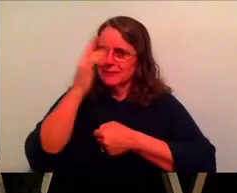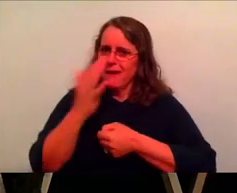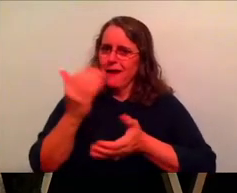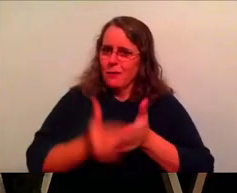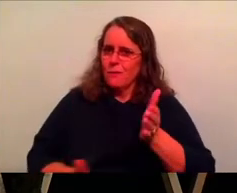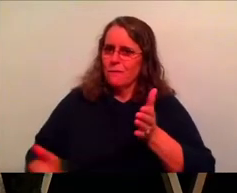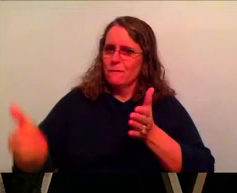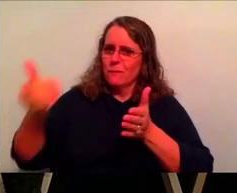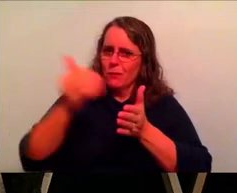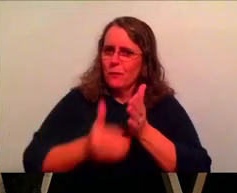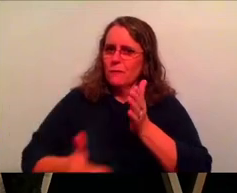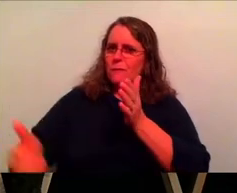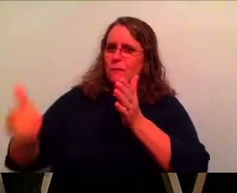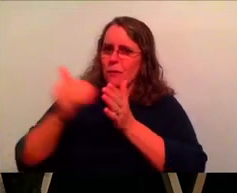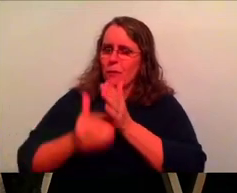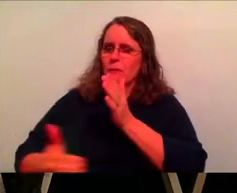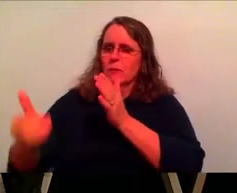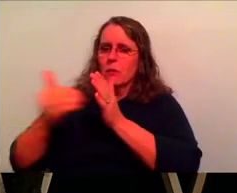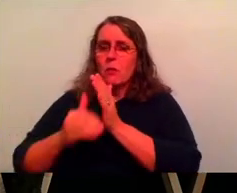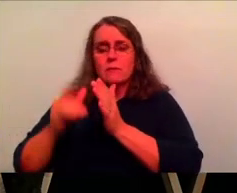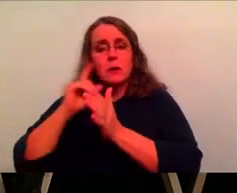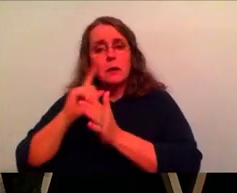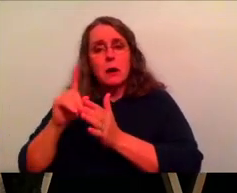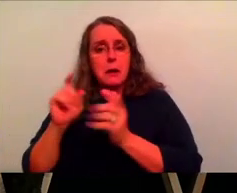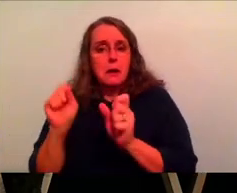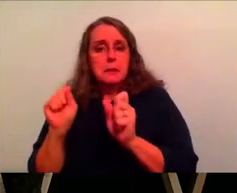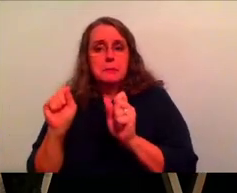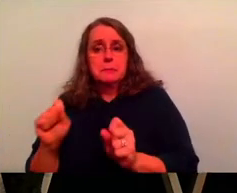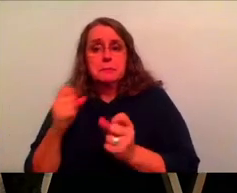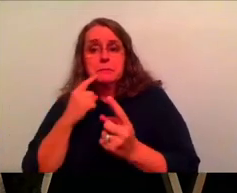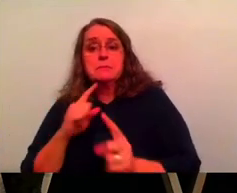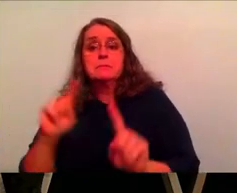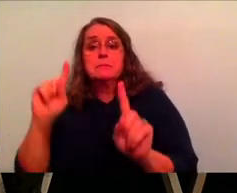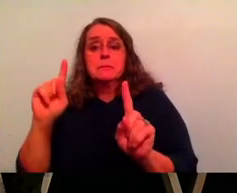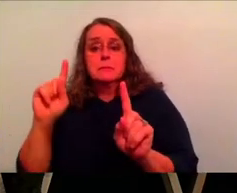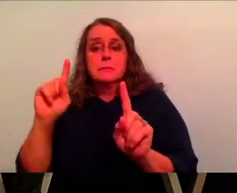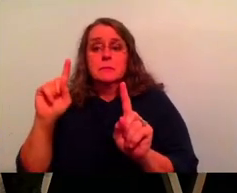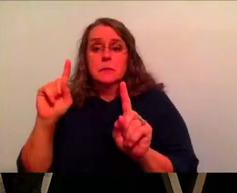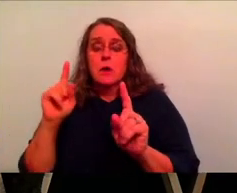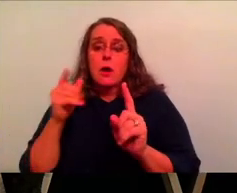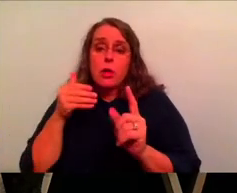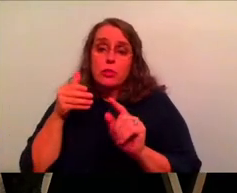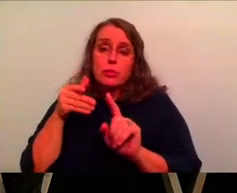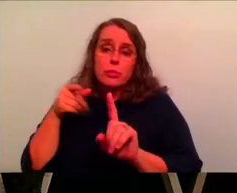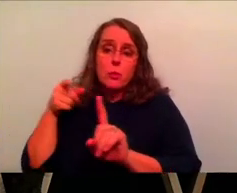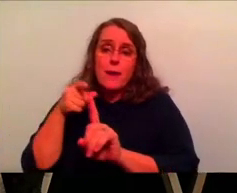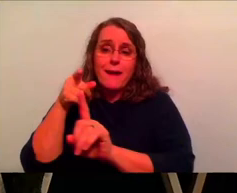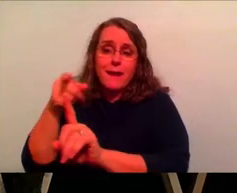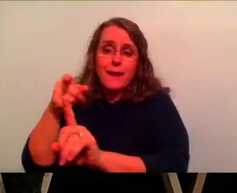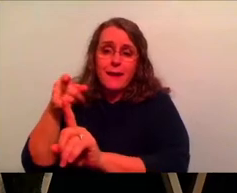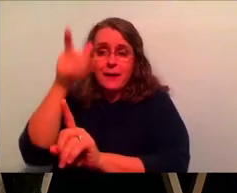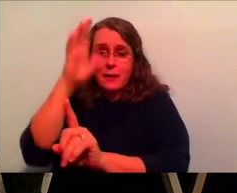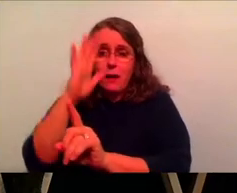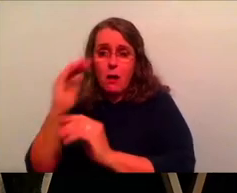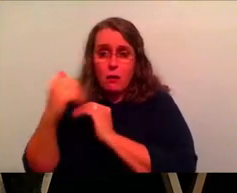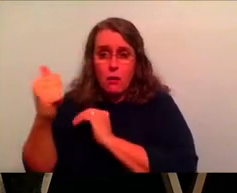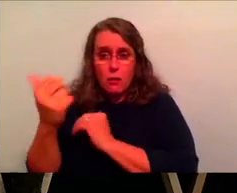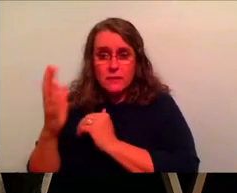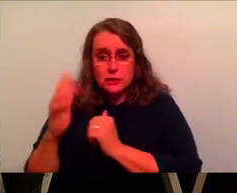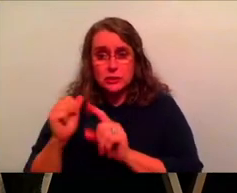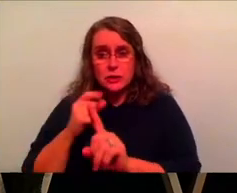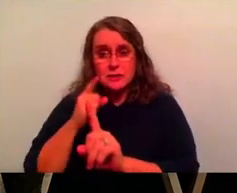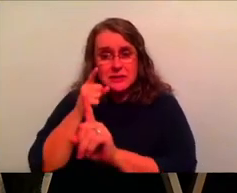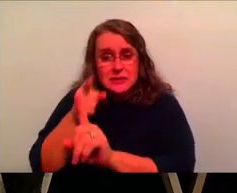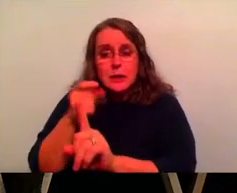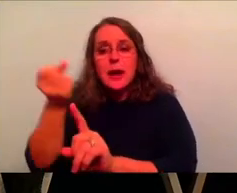and over and over again. I am well on my way into what God has called me to do and in the direction he's calling me to go because I'm understanding God